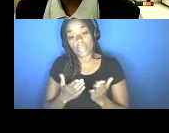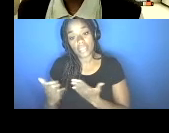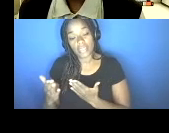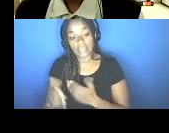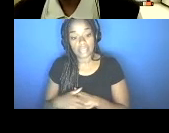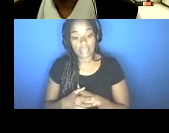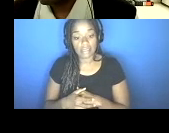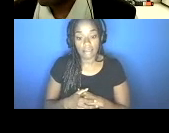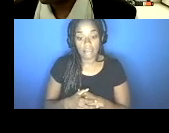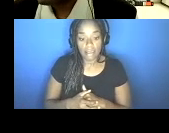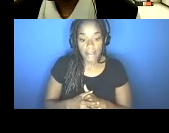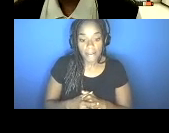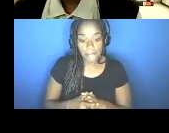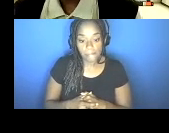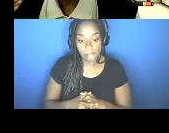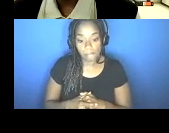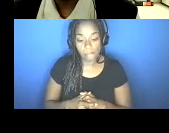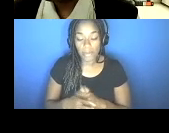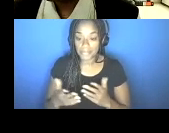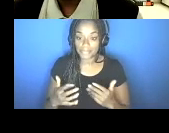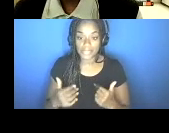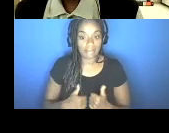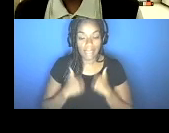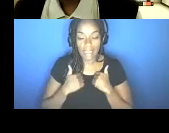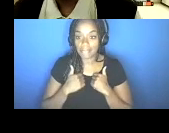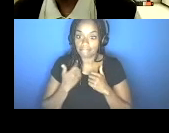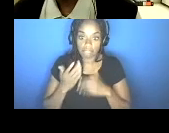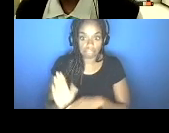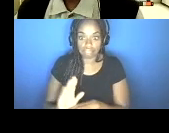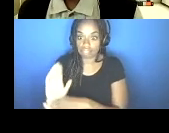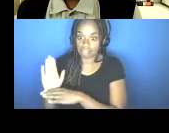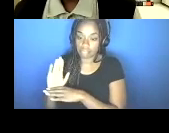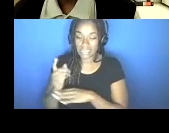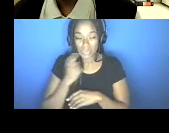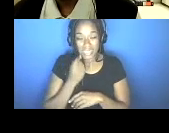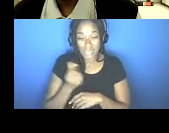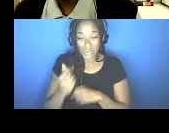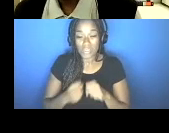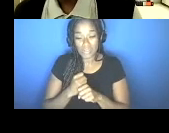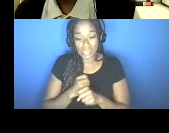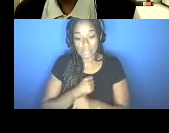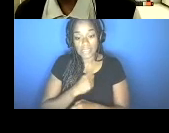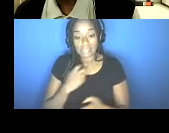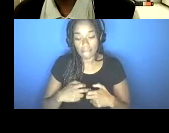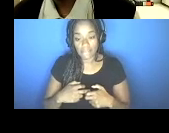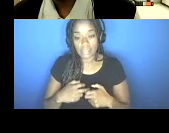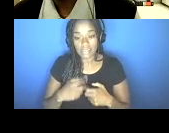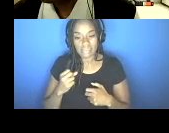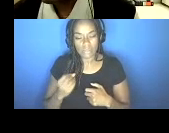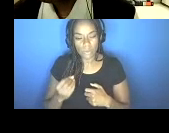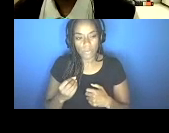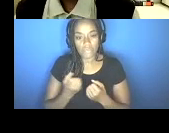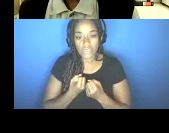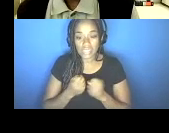gets ahead of us. We get busy. It's been a difficult last few years. So this other bit is, you know, for safety is just, you